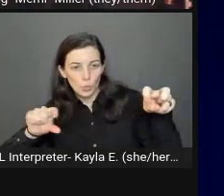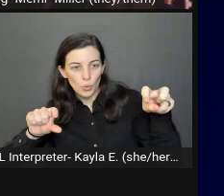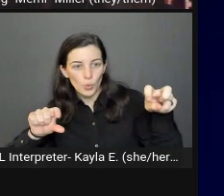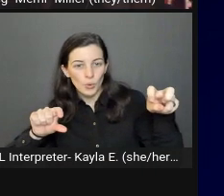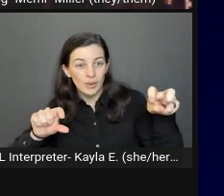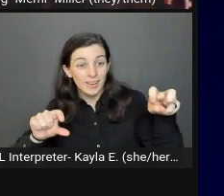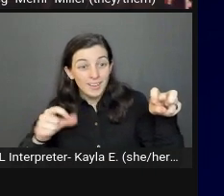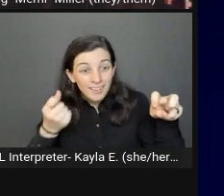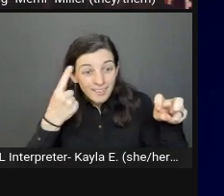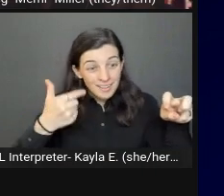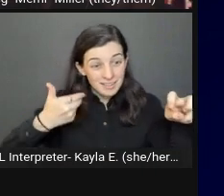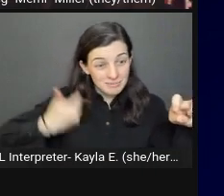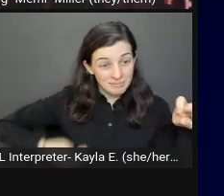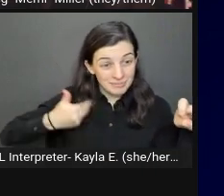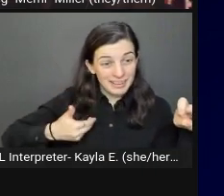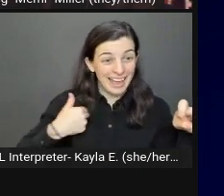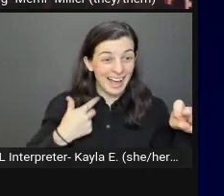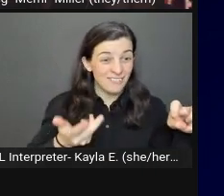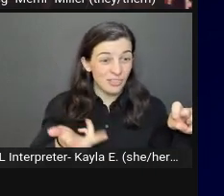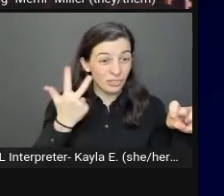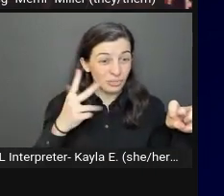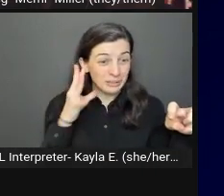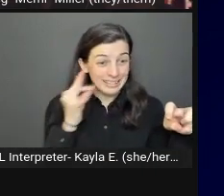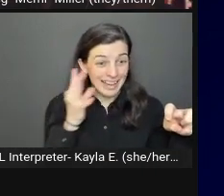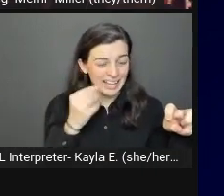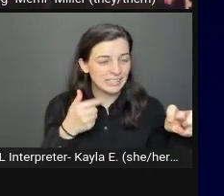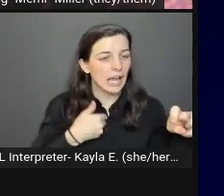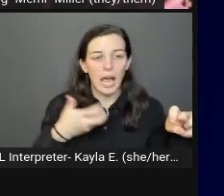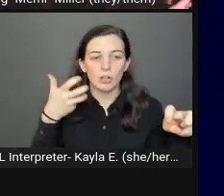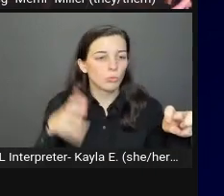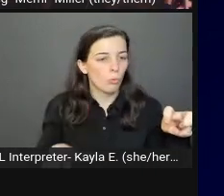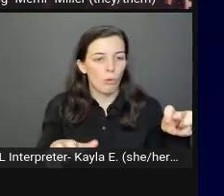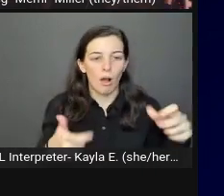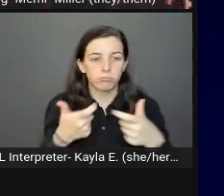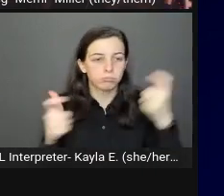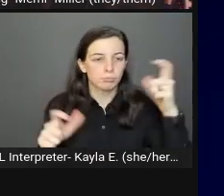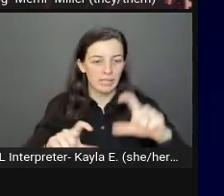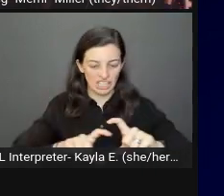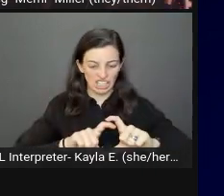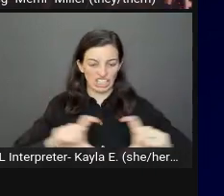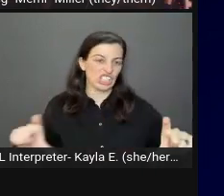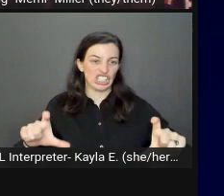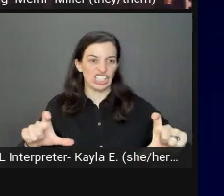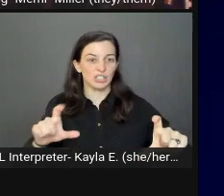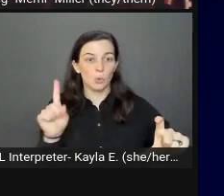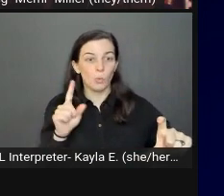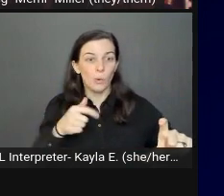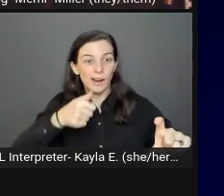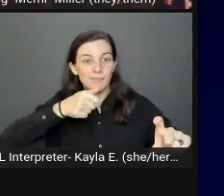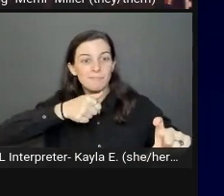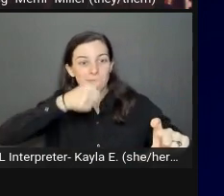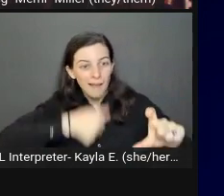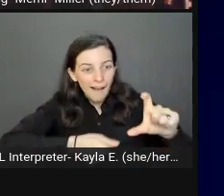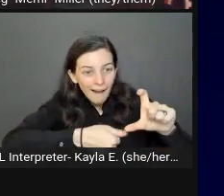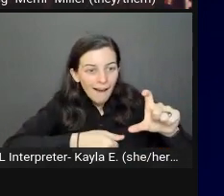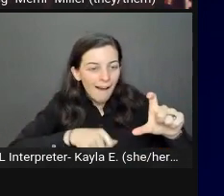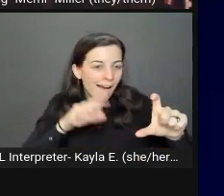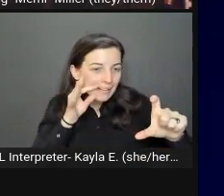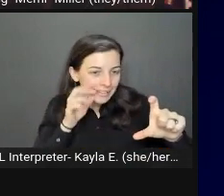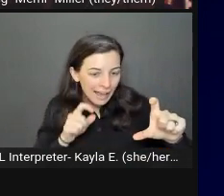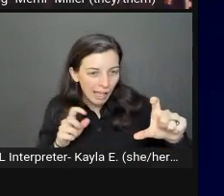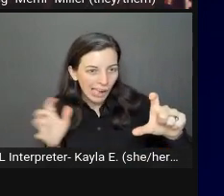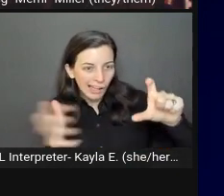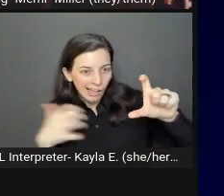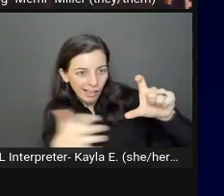it because it's just asking to be clawed in the ankles. Or to come across a horde of hair ties one day. So ideally, a